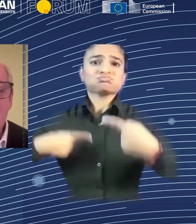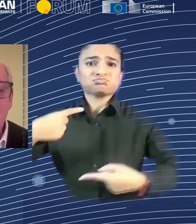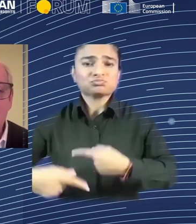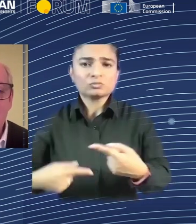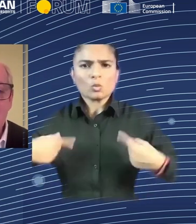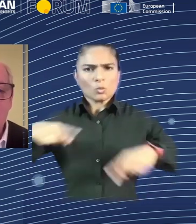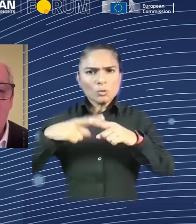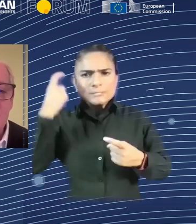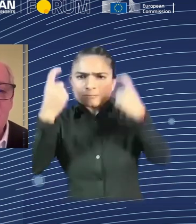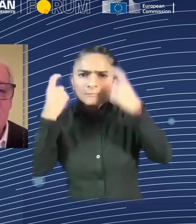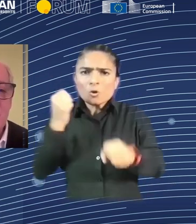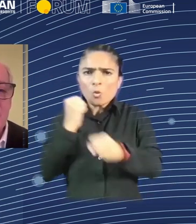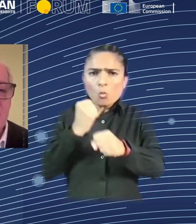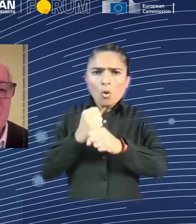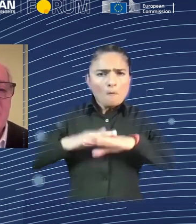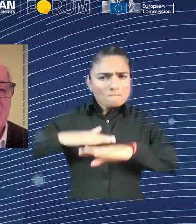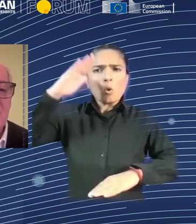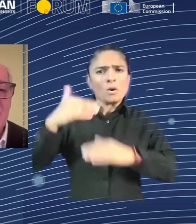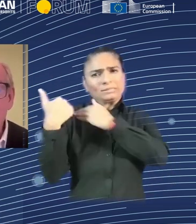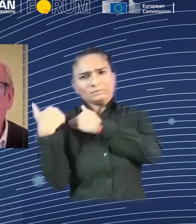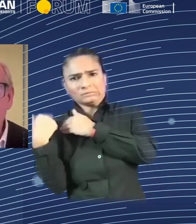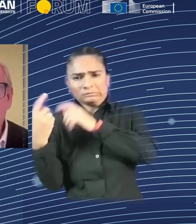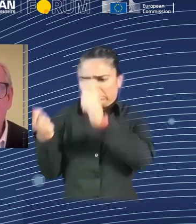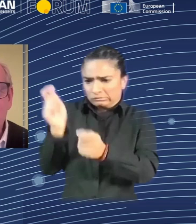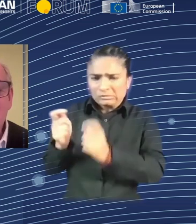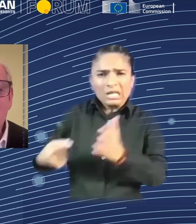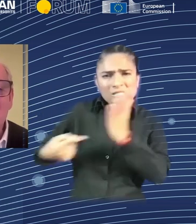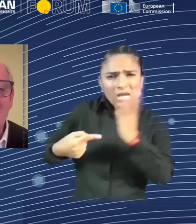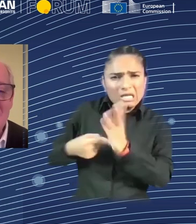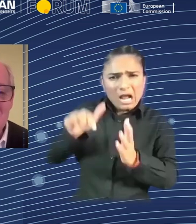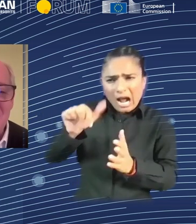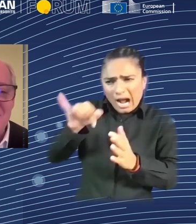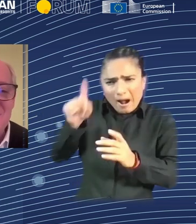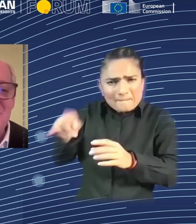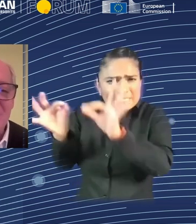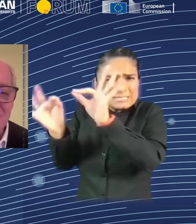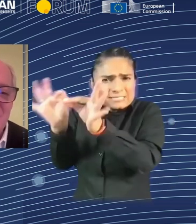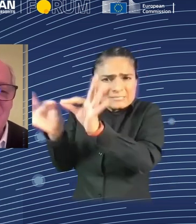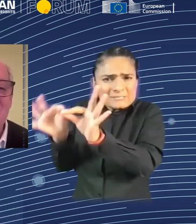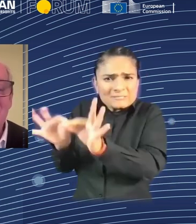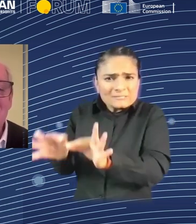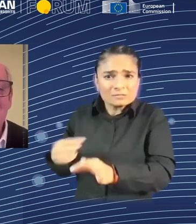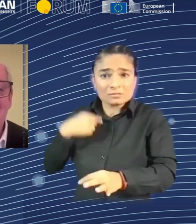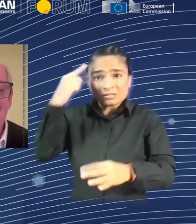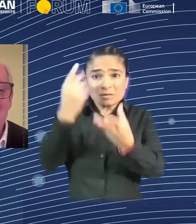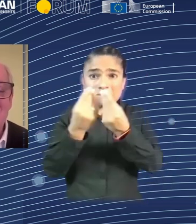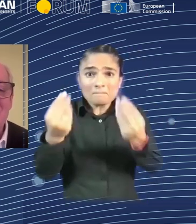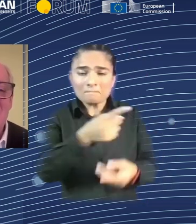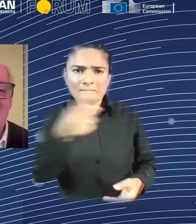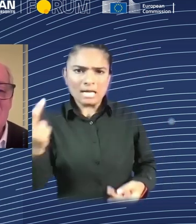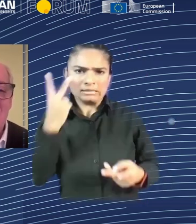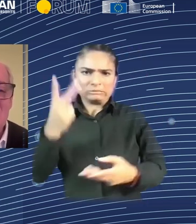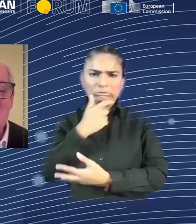over the next one or two decades. And as we know, it takes many decades to really shift our